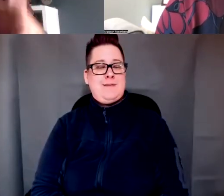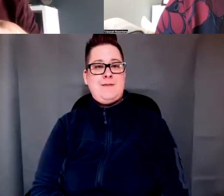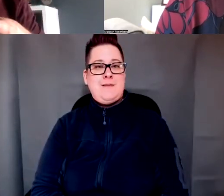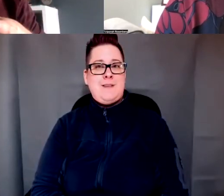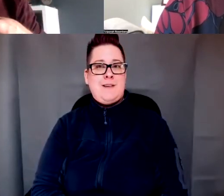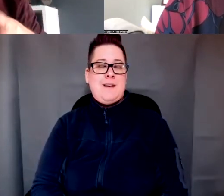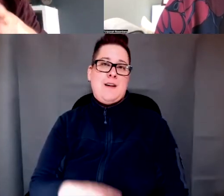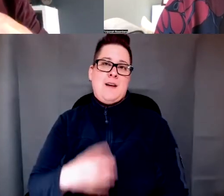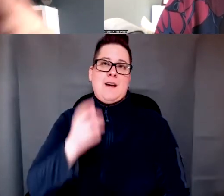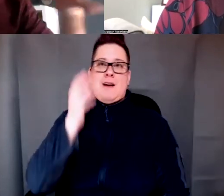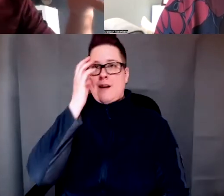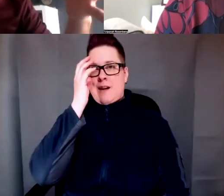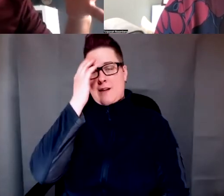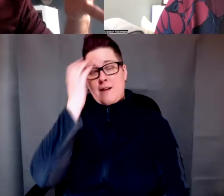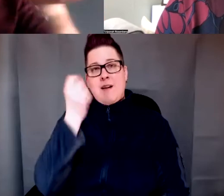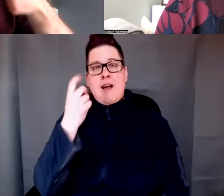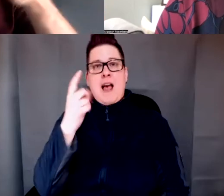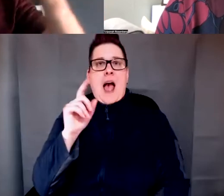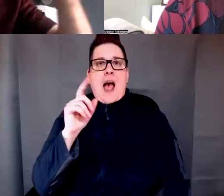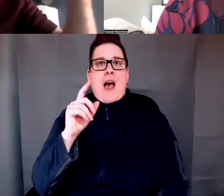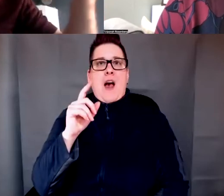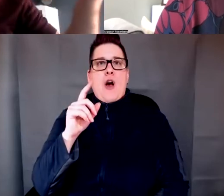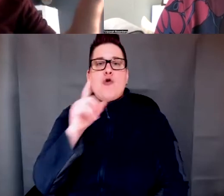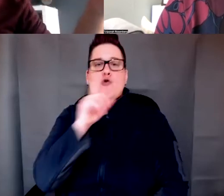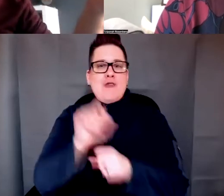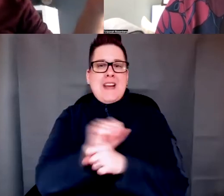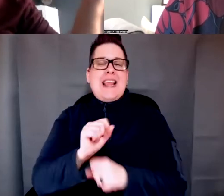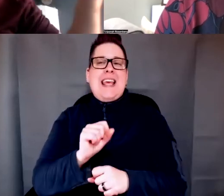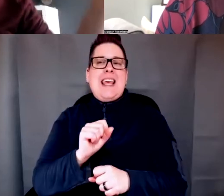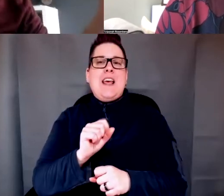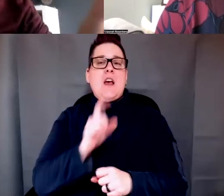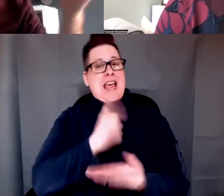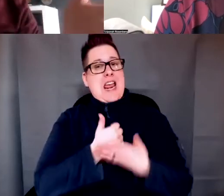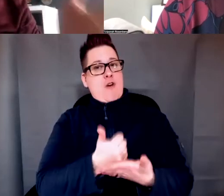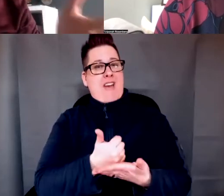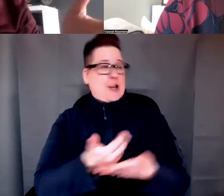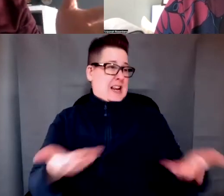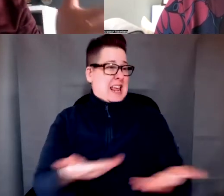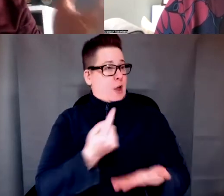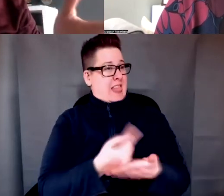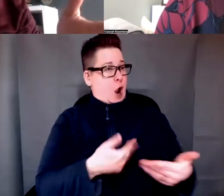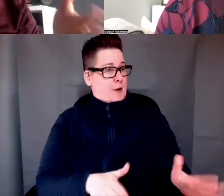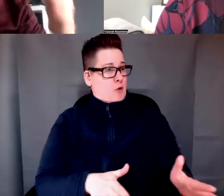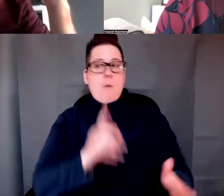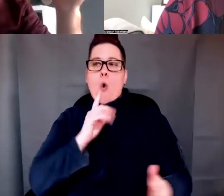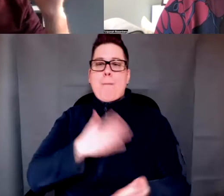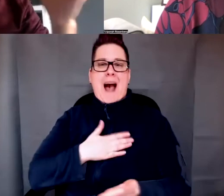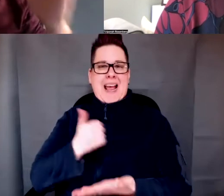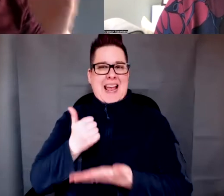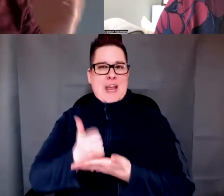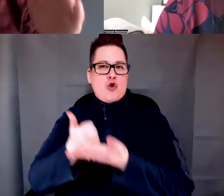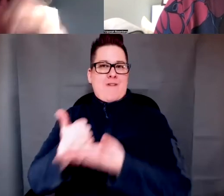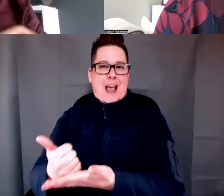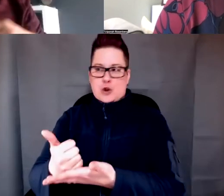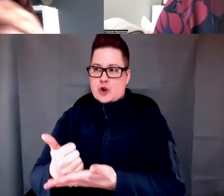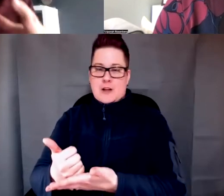vacuum of the therapy room to delivering an intervention in a multilayer context of adversity that families exist. If we don't